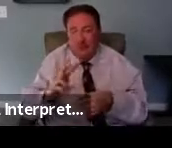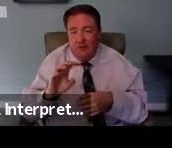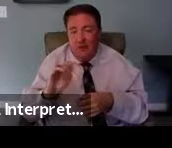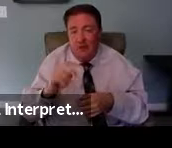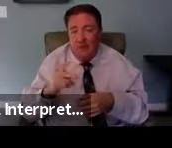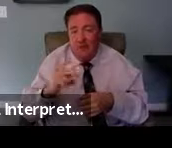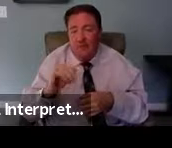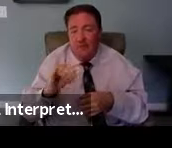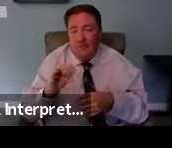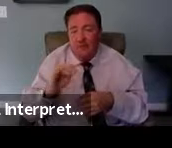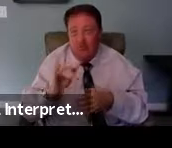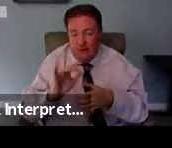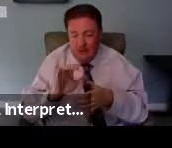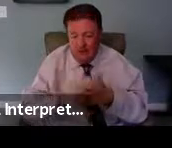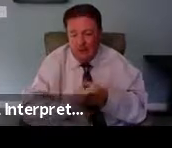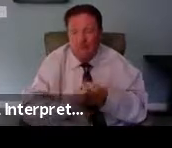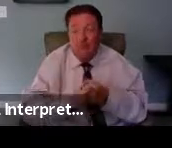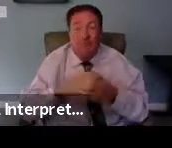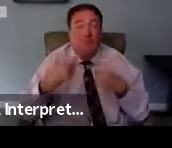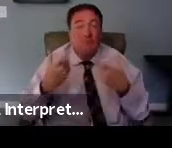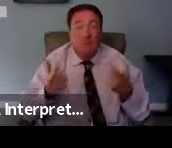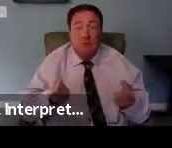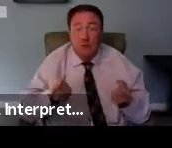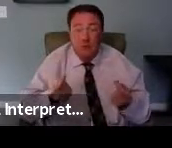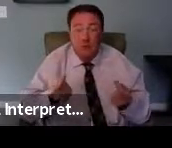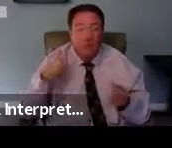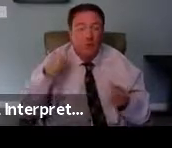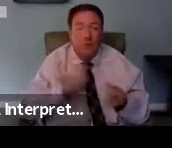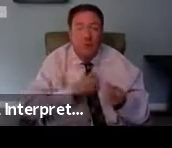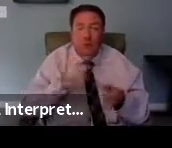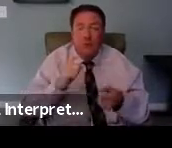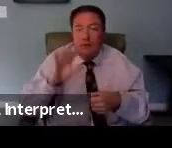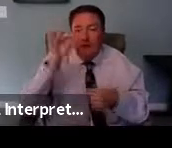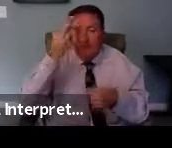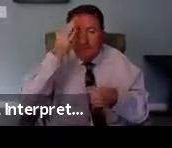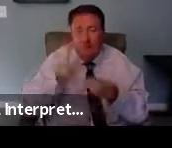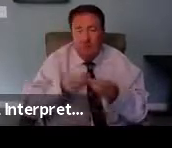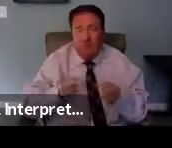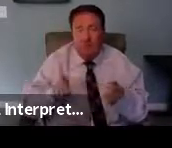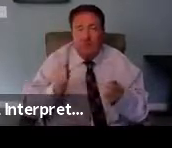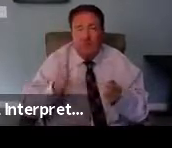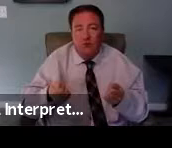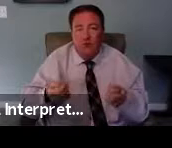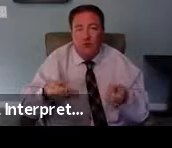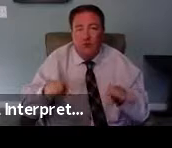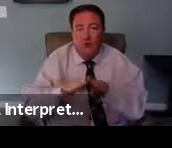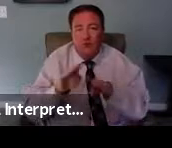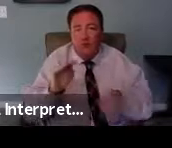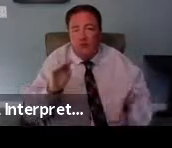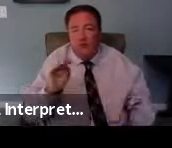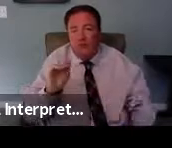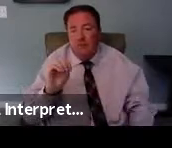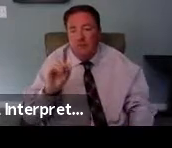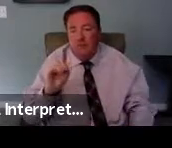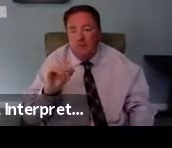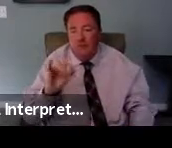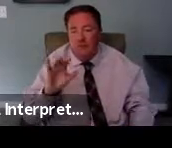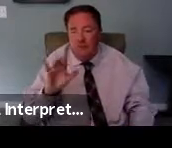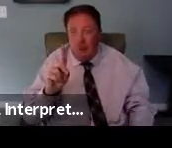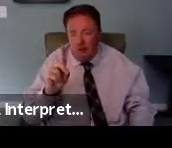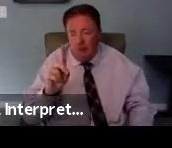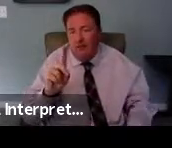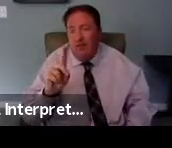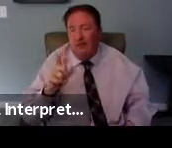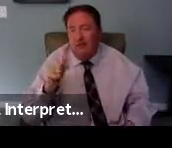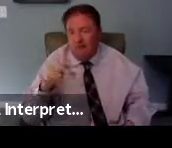need to do? We need a federal solution that closes the Medicaid gap for the millions of people left uninsured